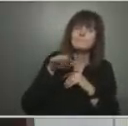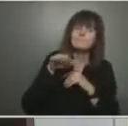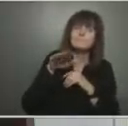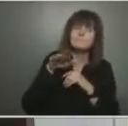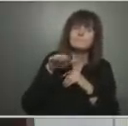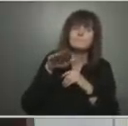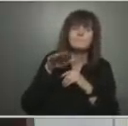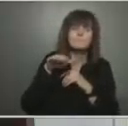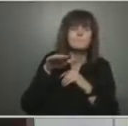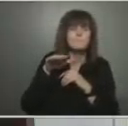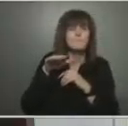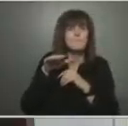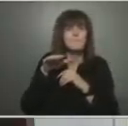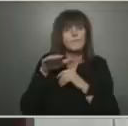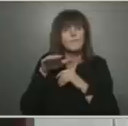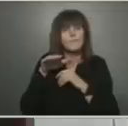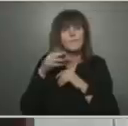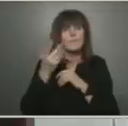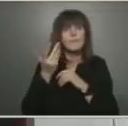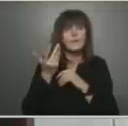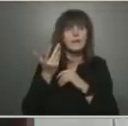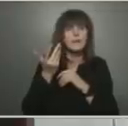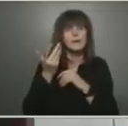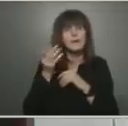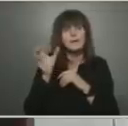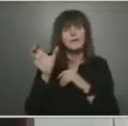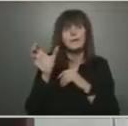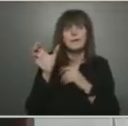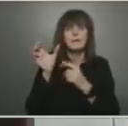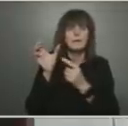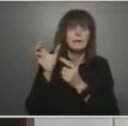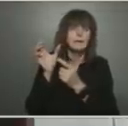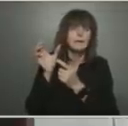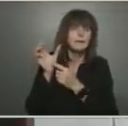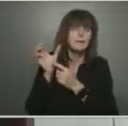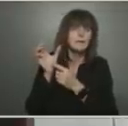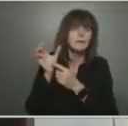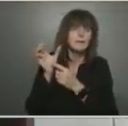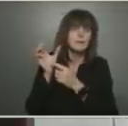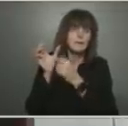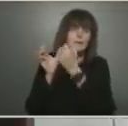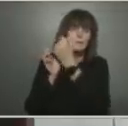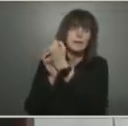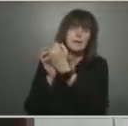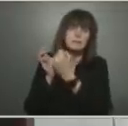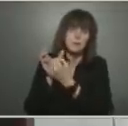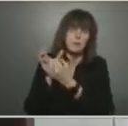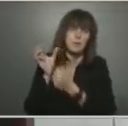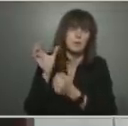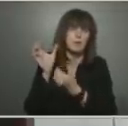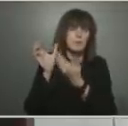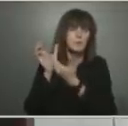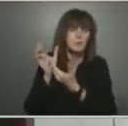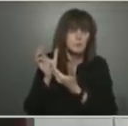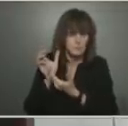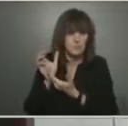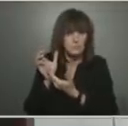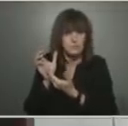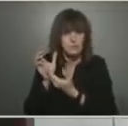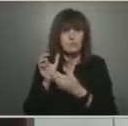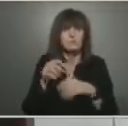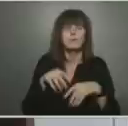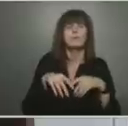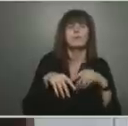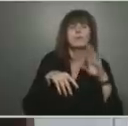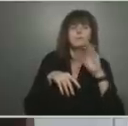still not part of the vaccine passport system. So, I'd like to get your thinking, please, on why they